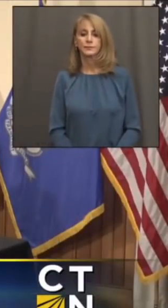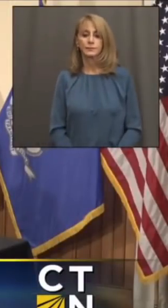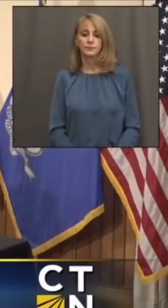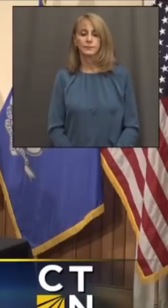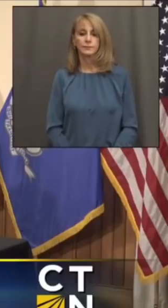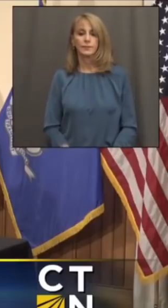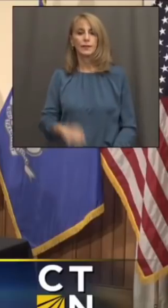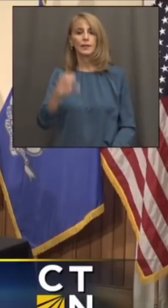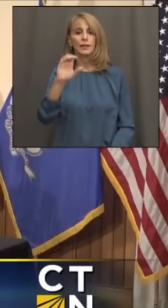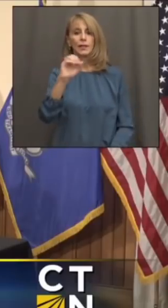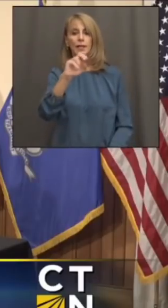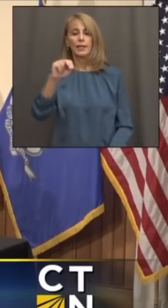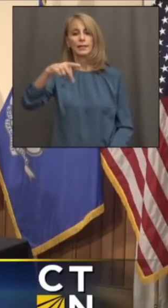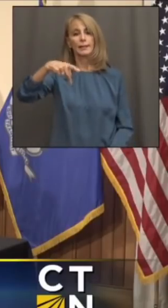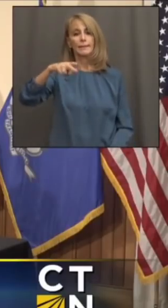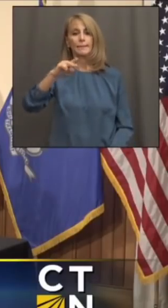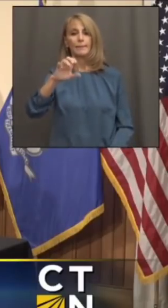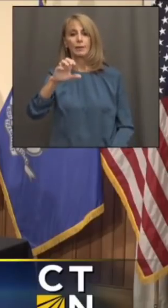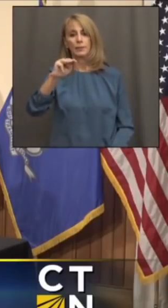Connecticut Public Media.